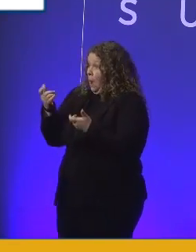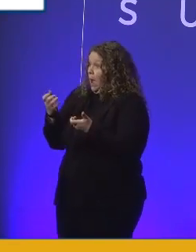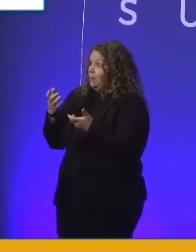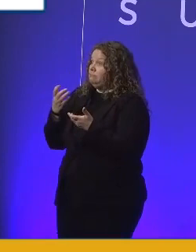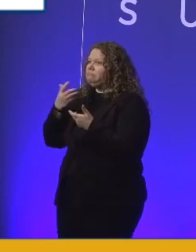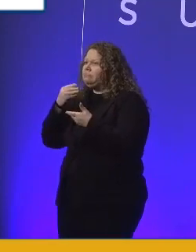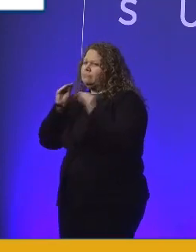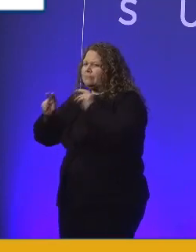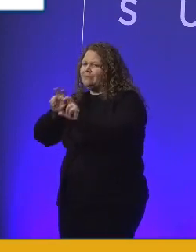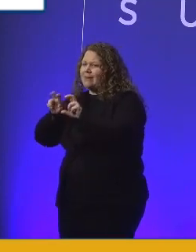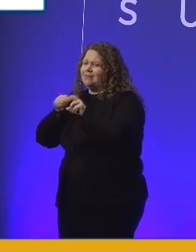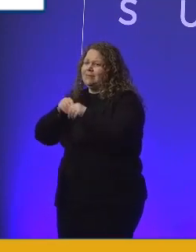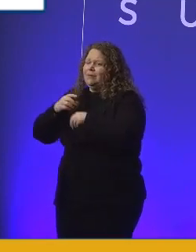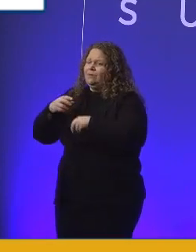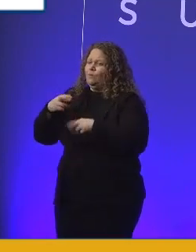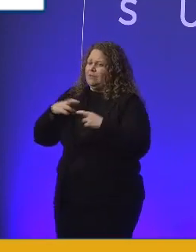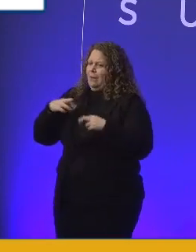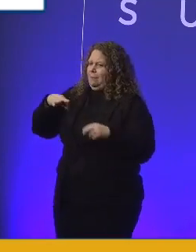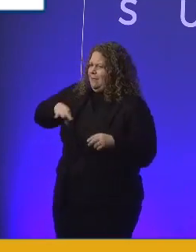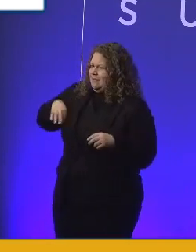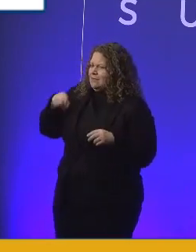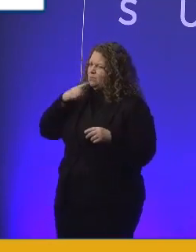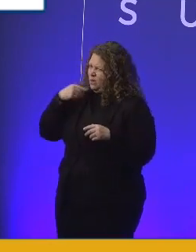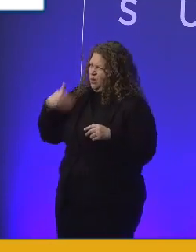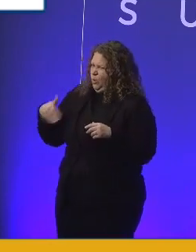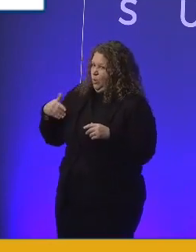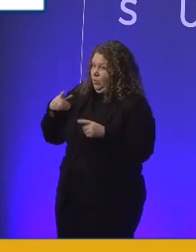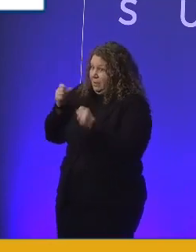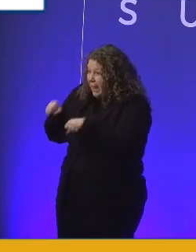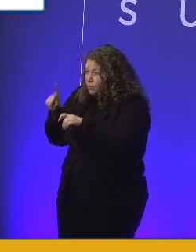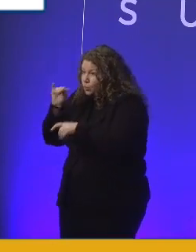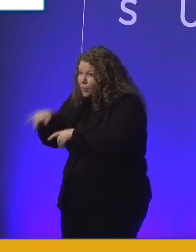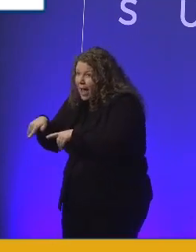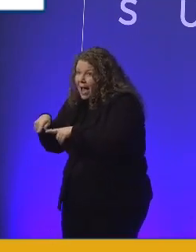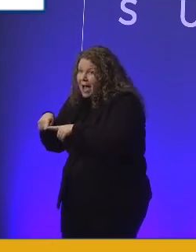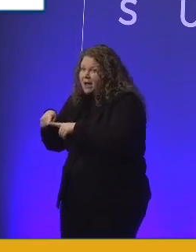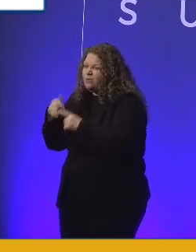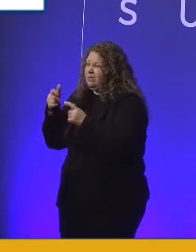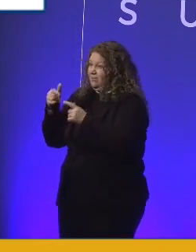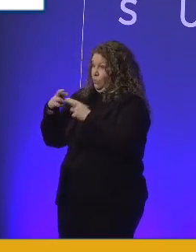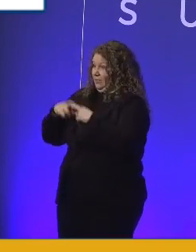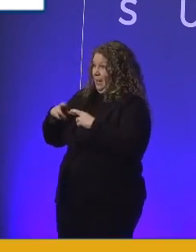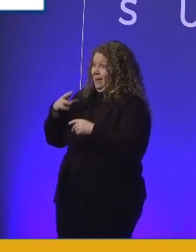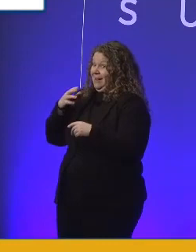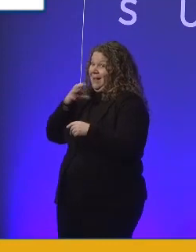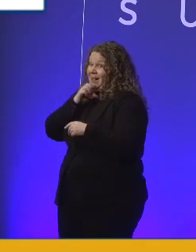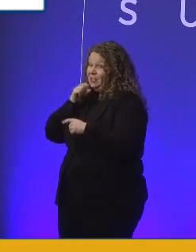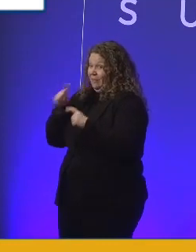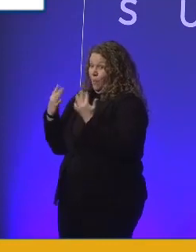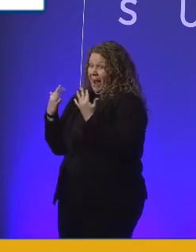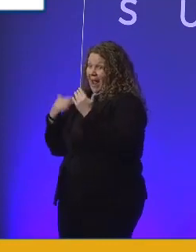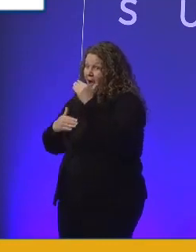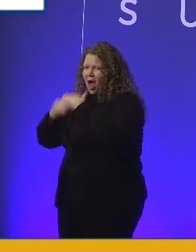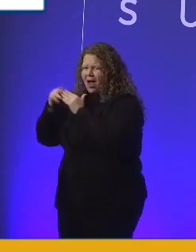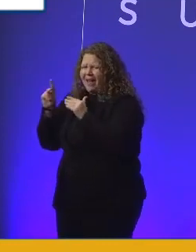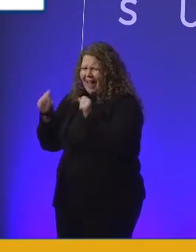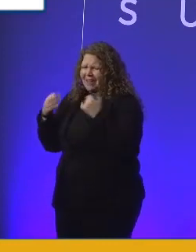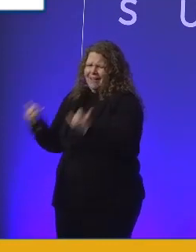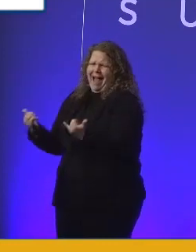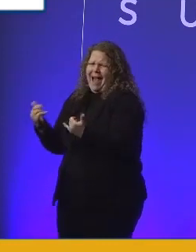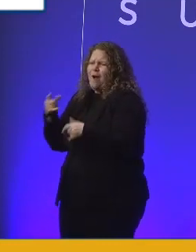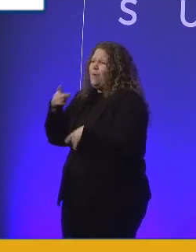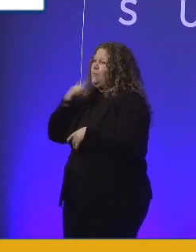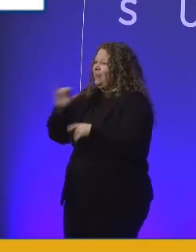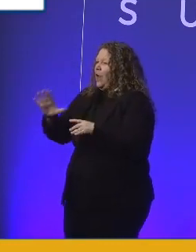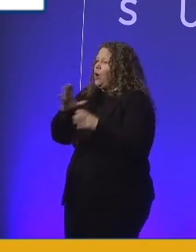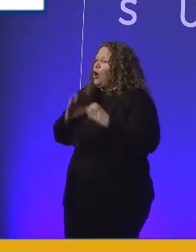about other benefits that they could be entitled to. It'll all be about how we can actually improve the customer experience and connect with our customers in